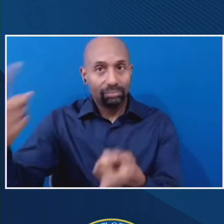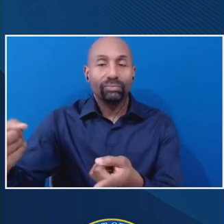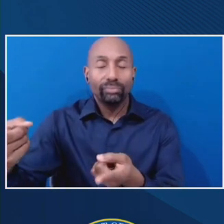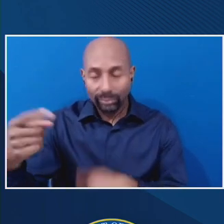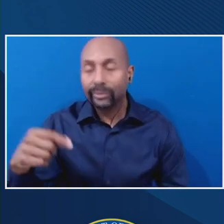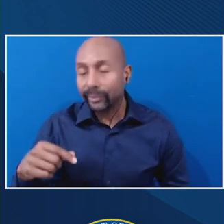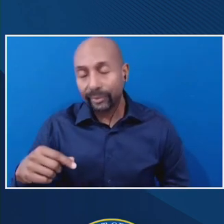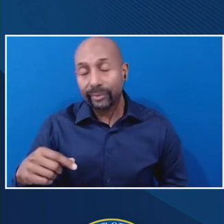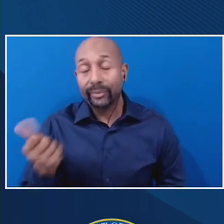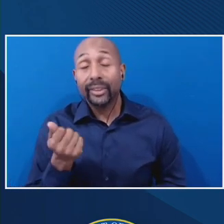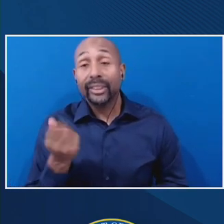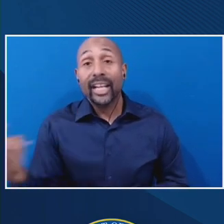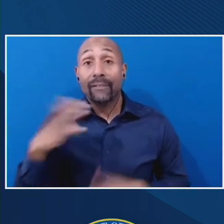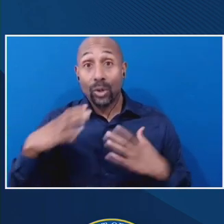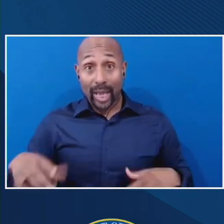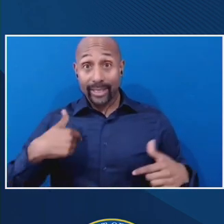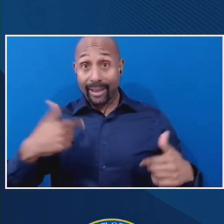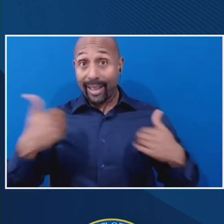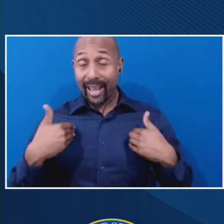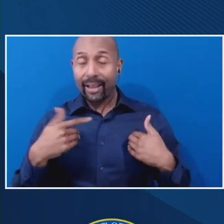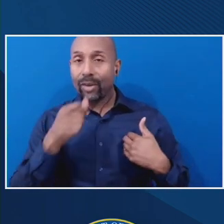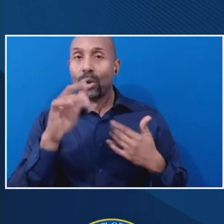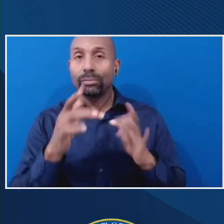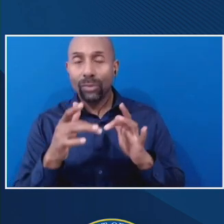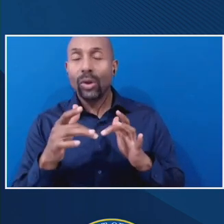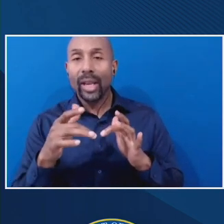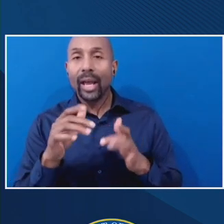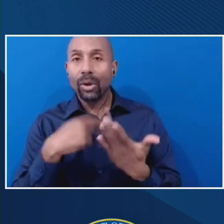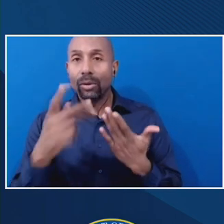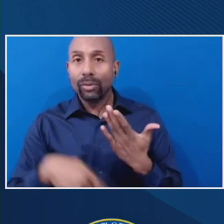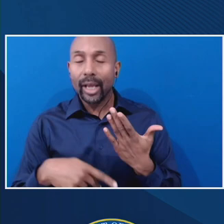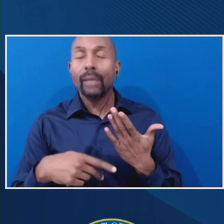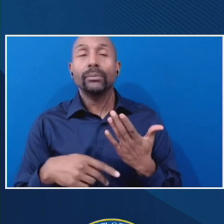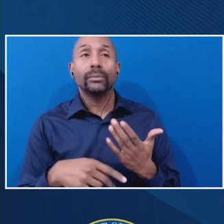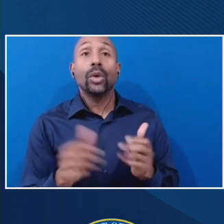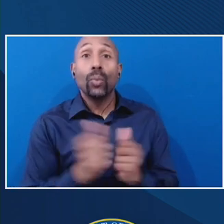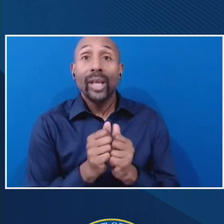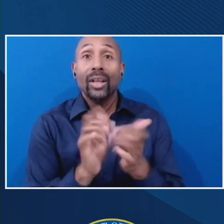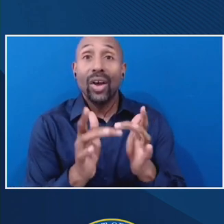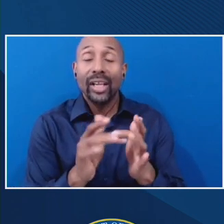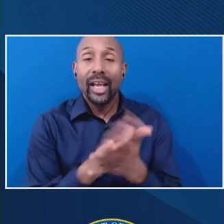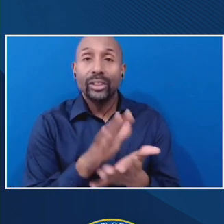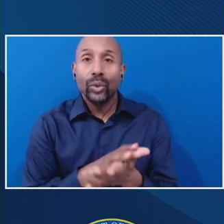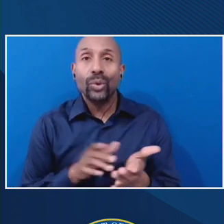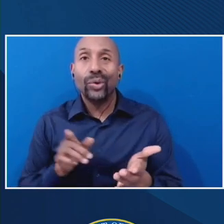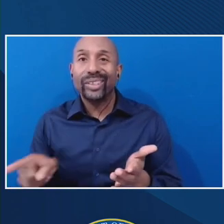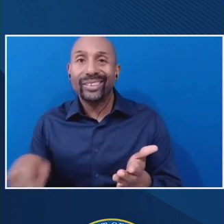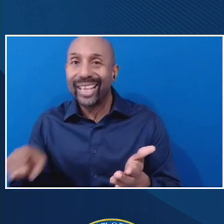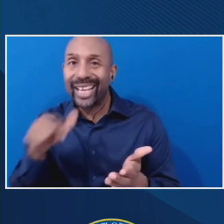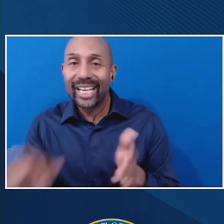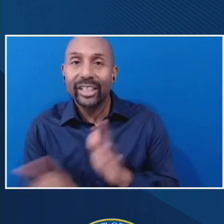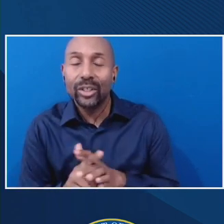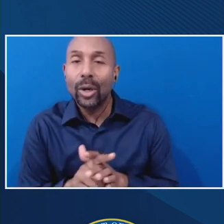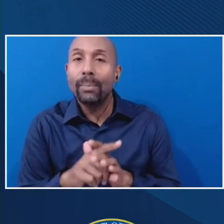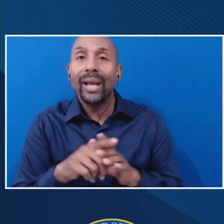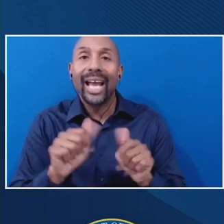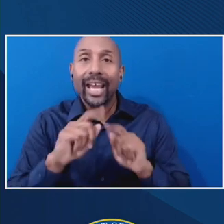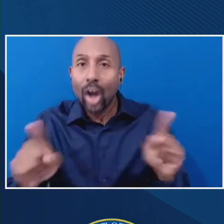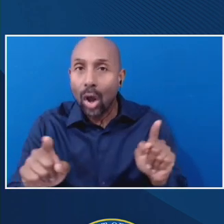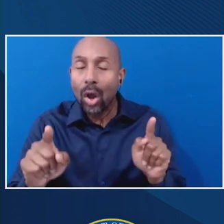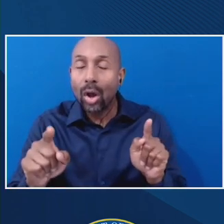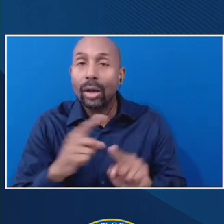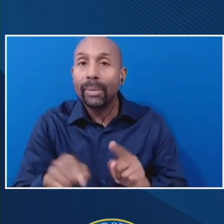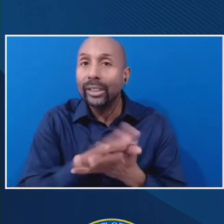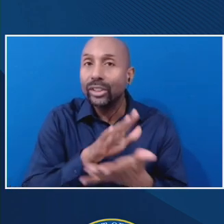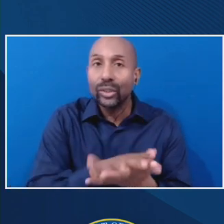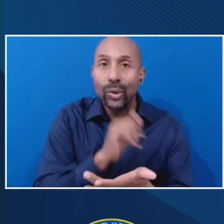have a couple of clients who enrolled in online programs at online schools. Uh, they didn't attend a single a day and yet the schools, um, did not